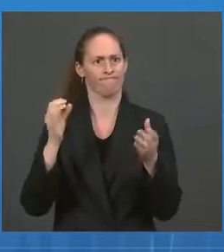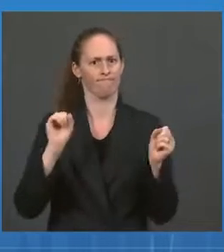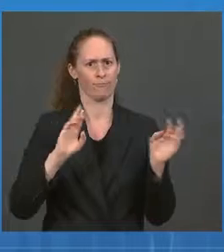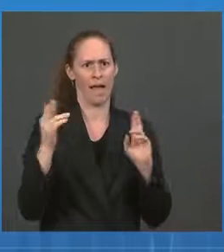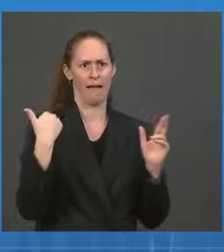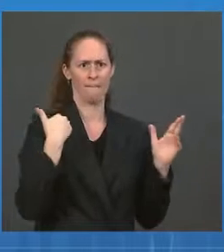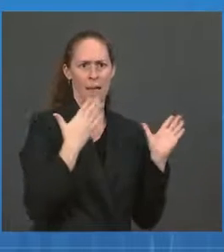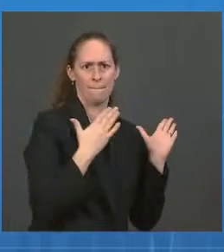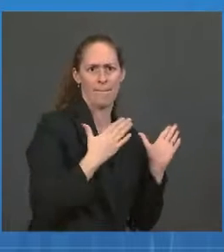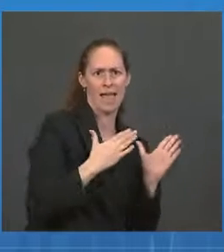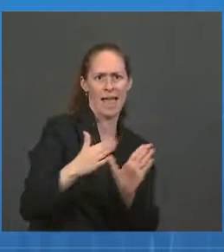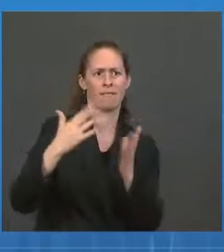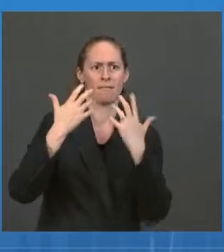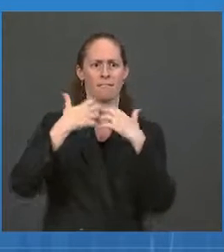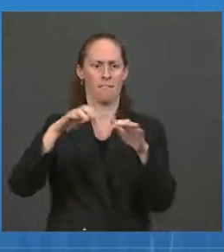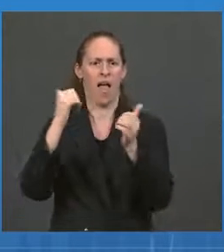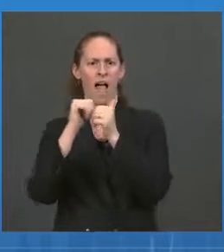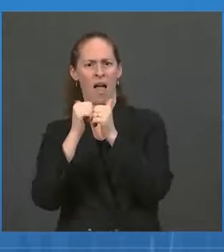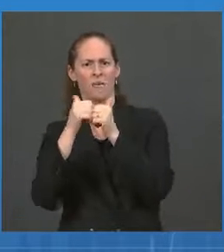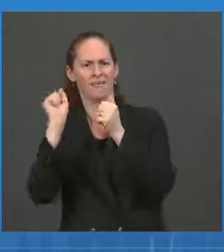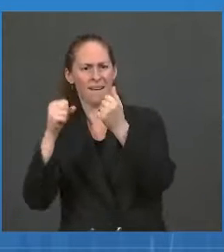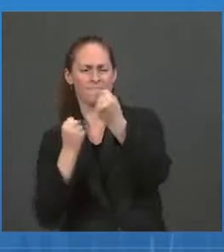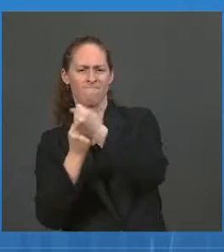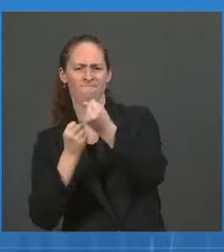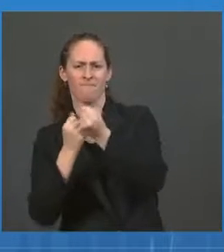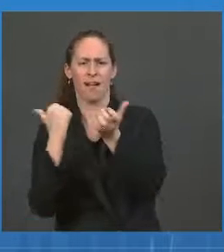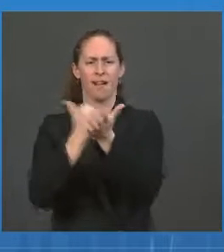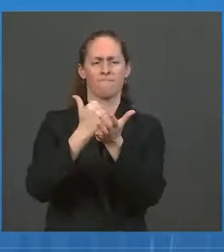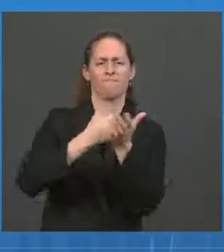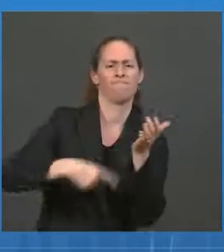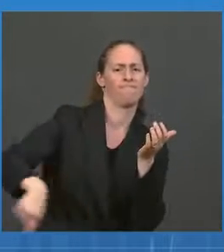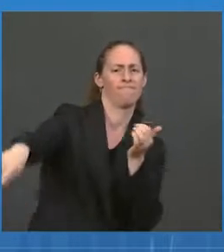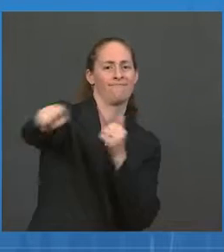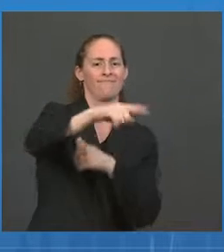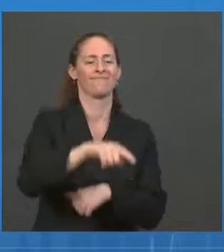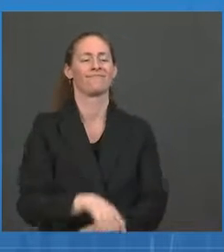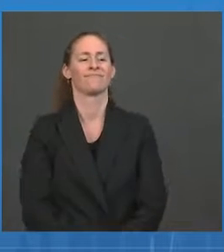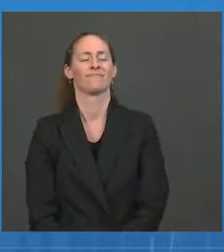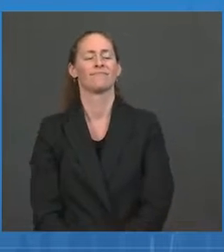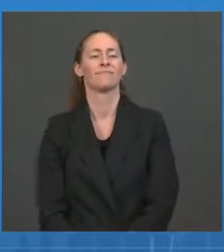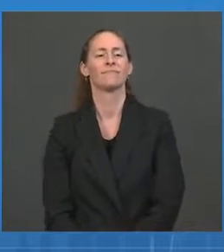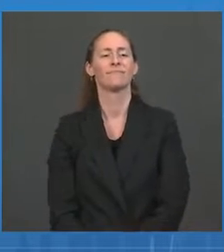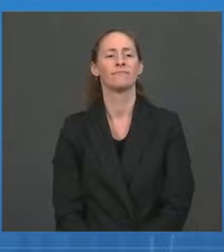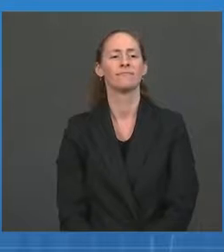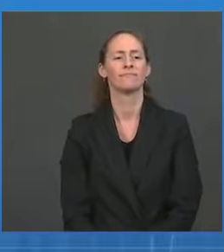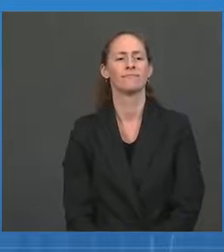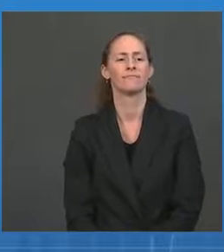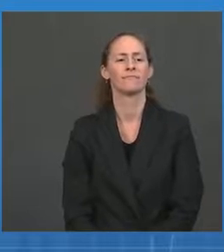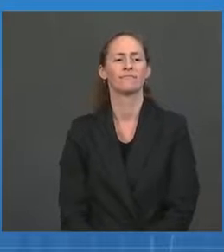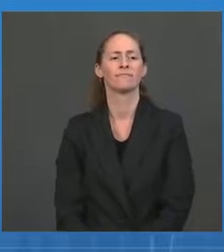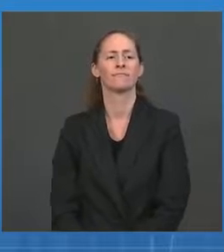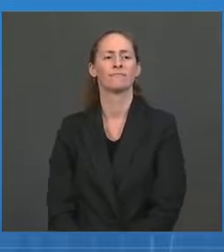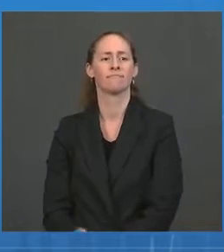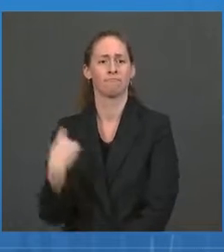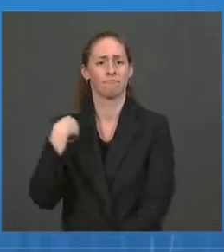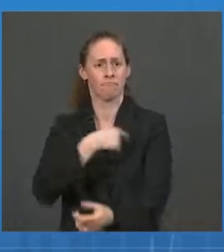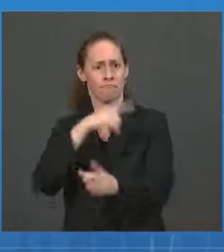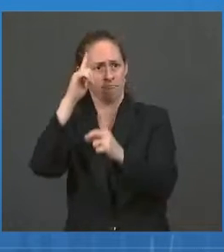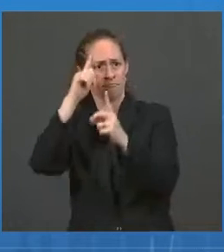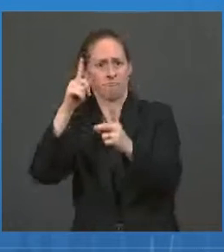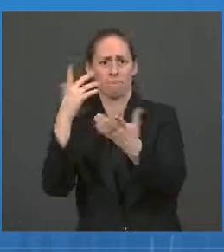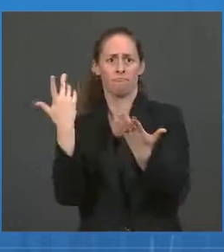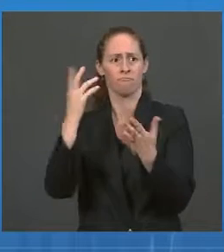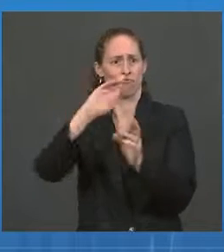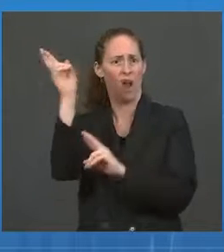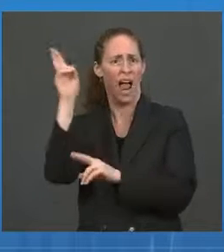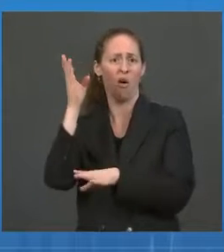their jurisdiction. And the infrastructure that helped deliver more than 200 million first shots will be ready to go, to